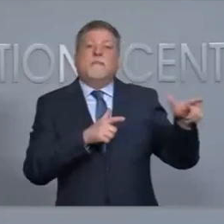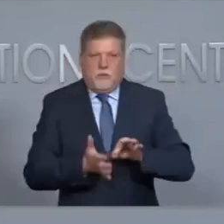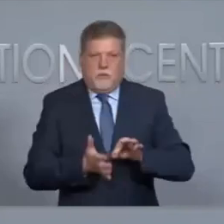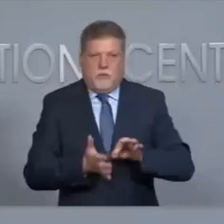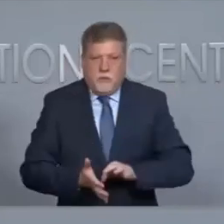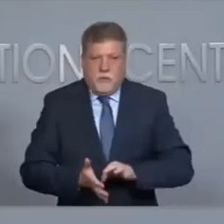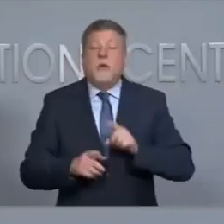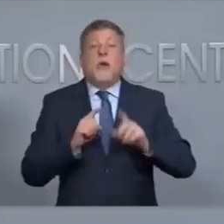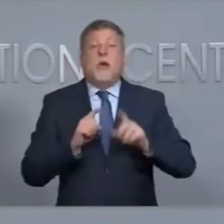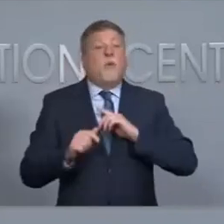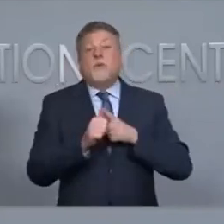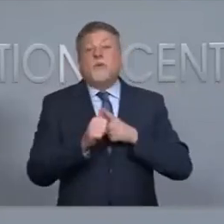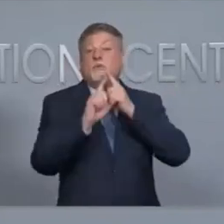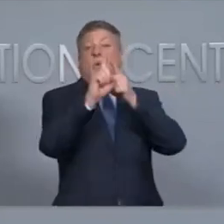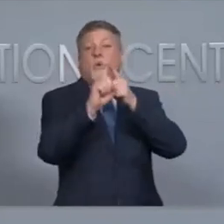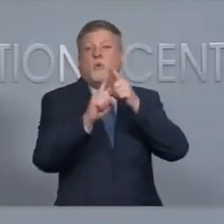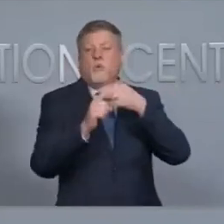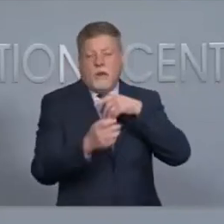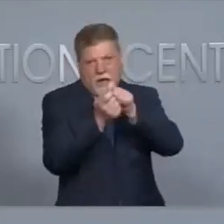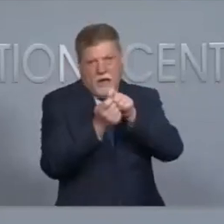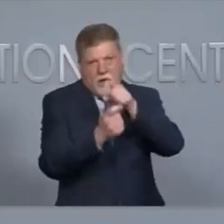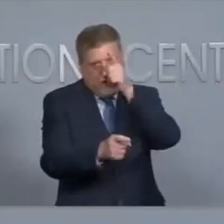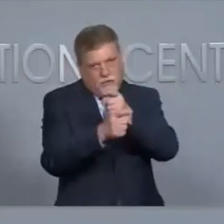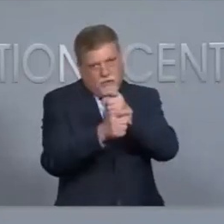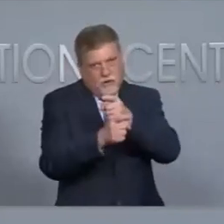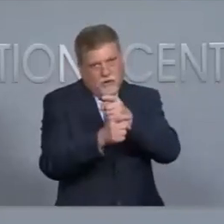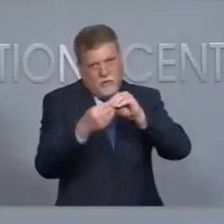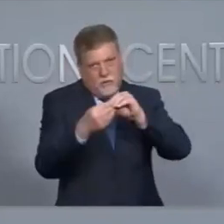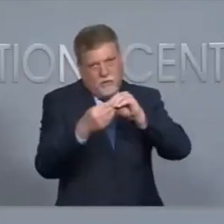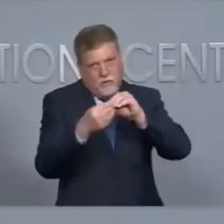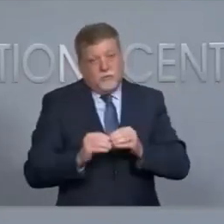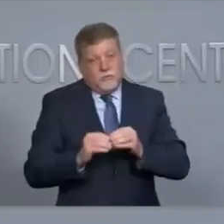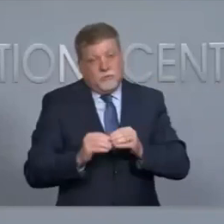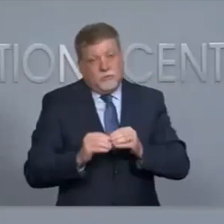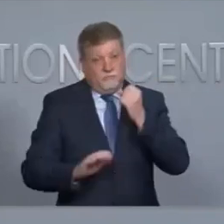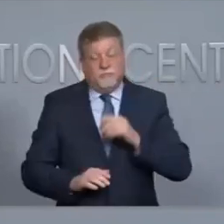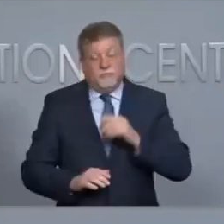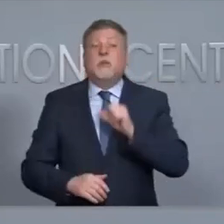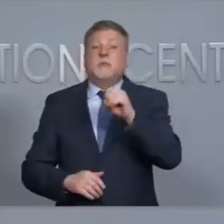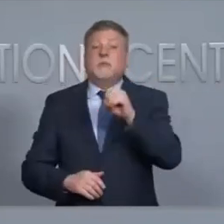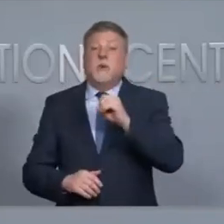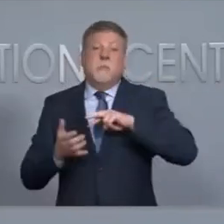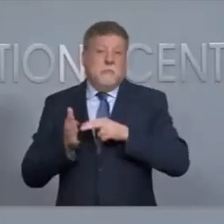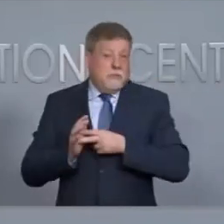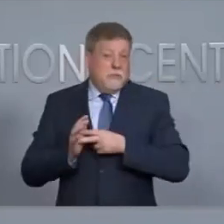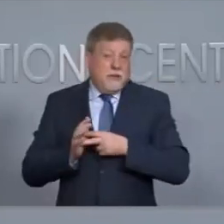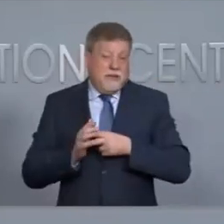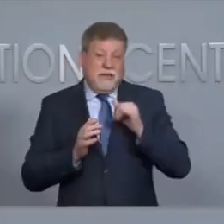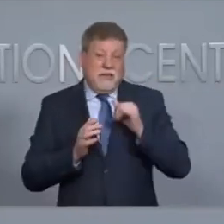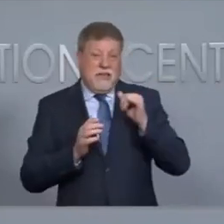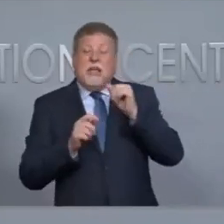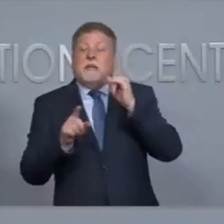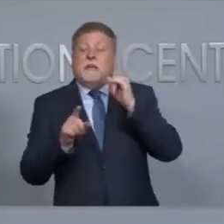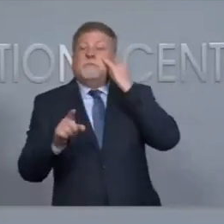primary objective is to be accurate and so folks need to recognize that even without this change